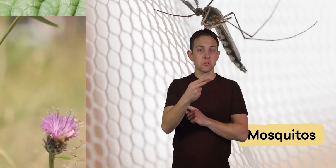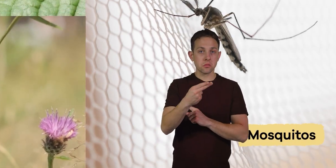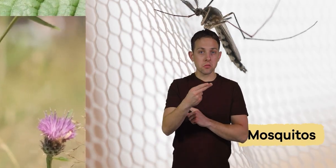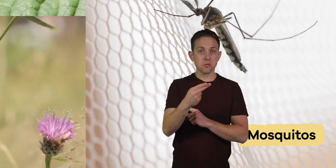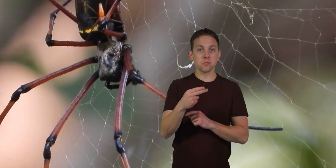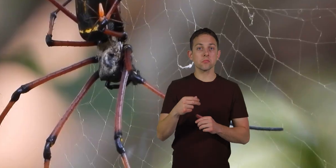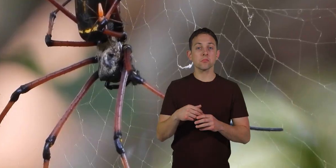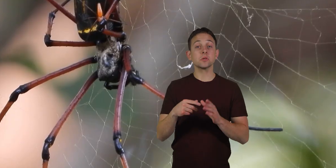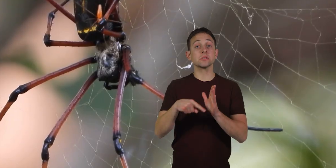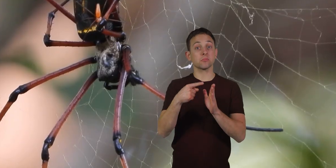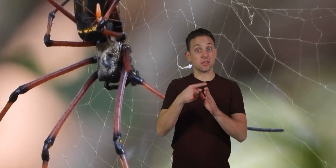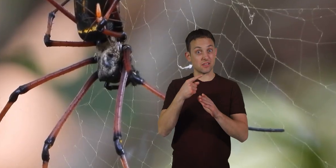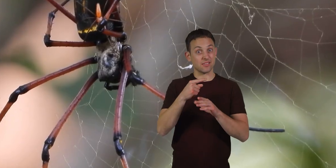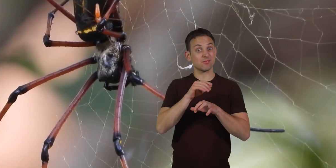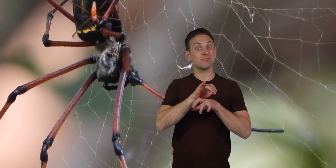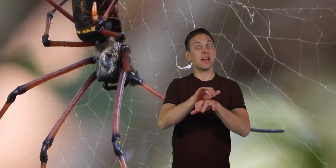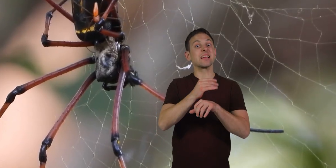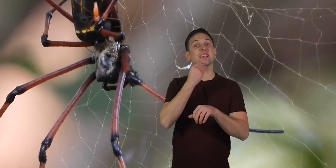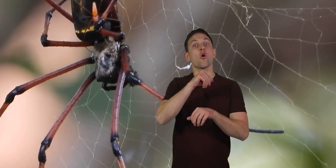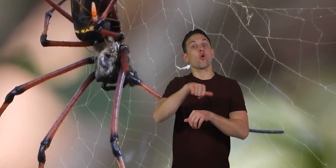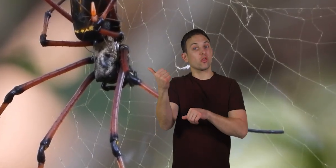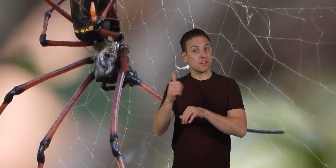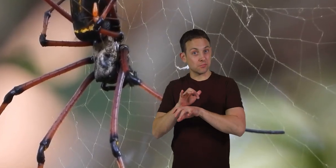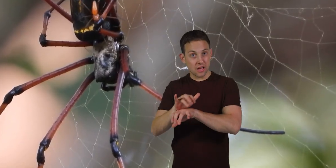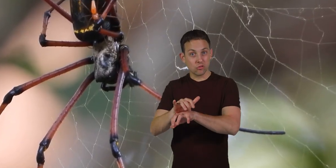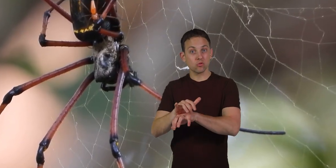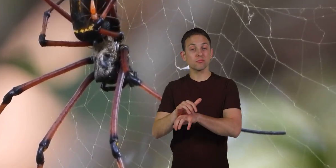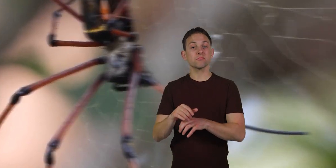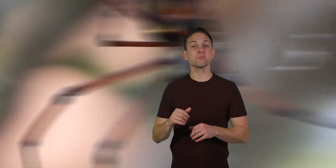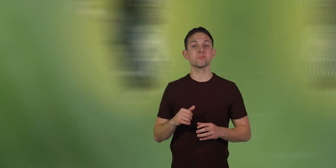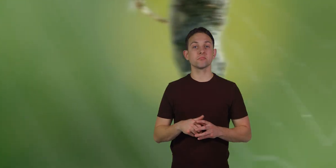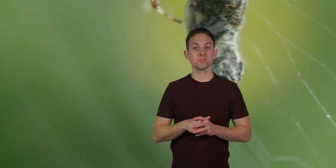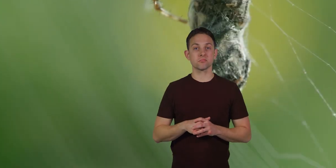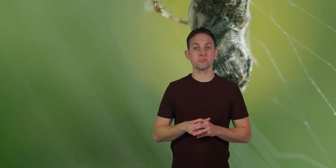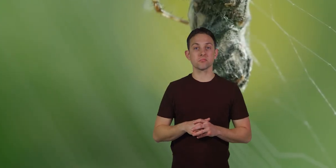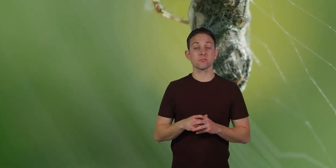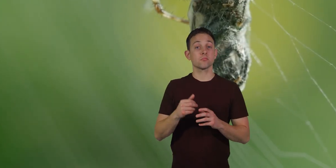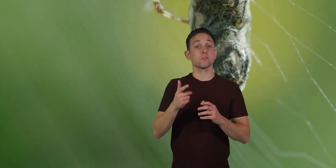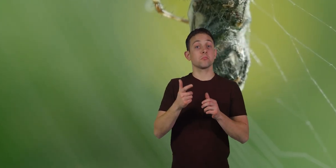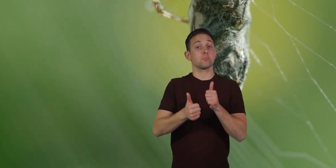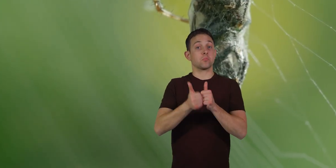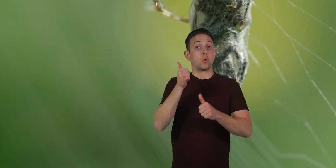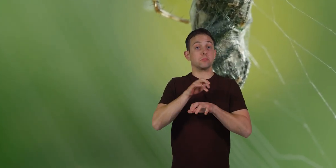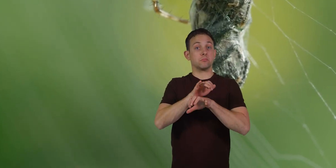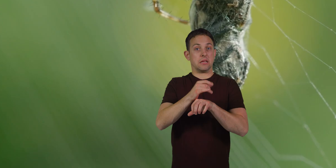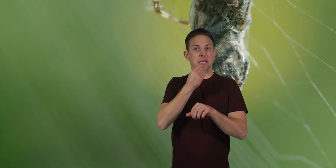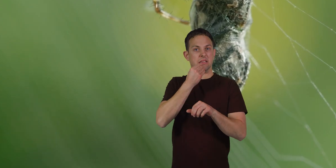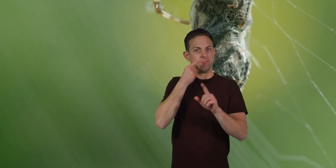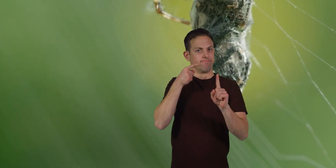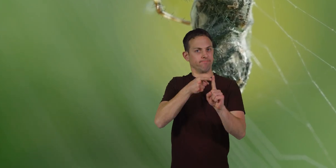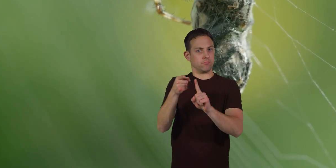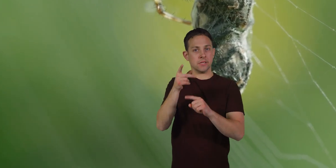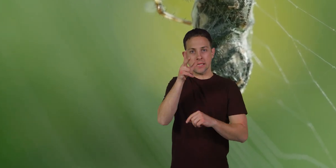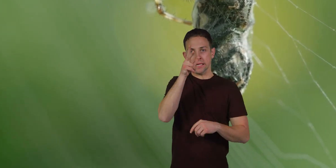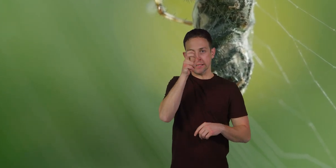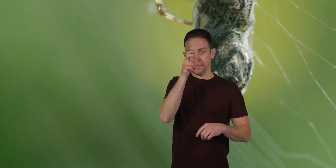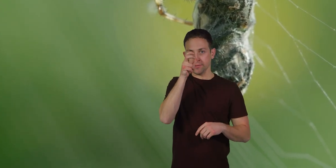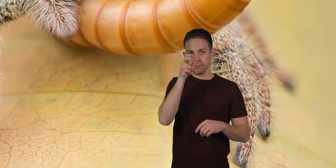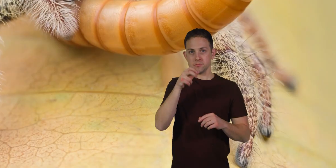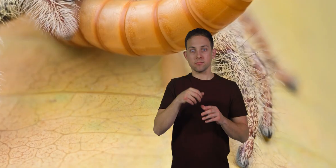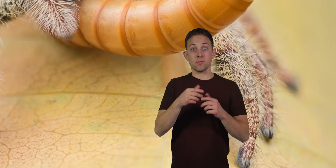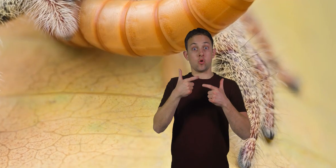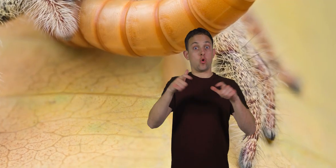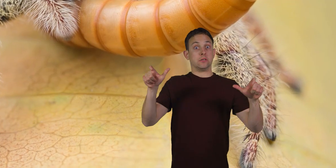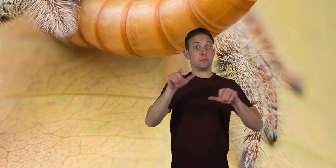moths. Sometimes, they even eat other spiders. While most spiders eat primarily insects,